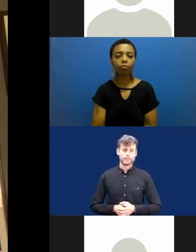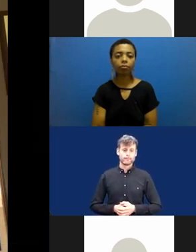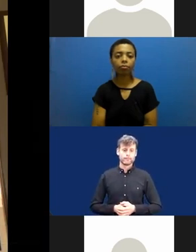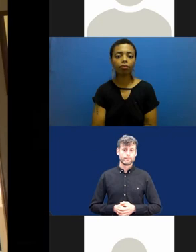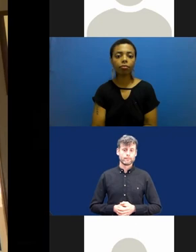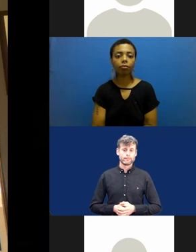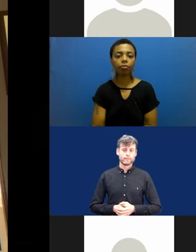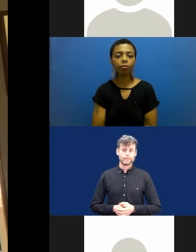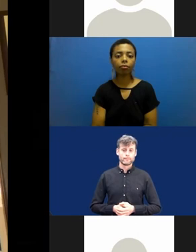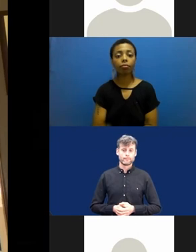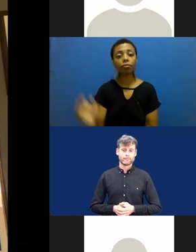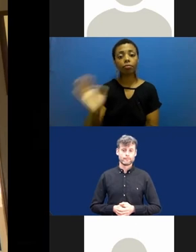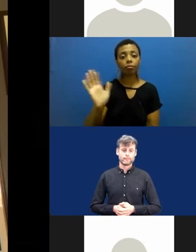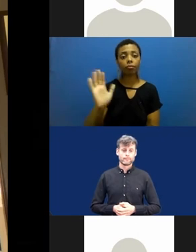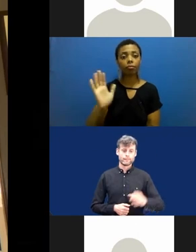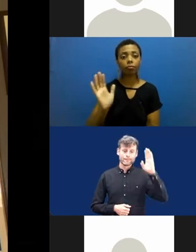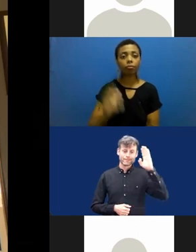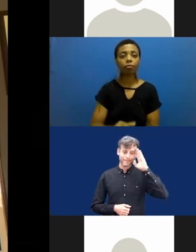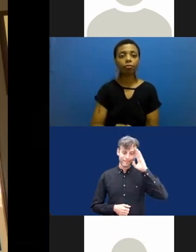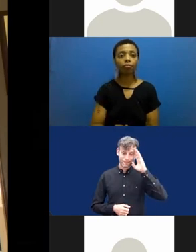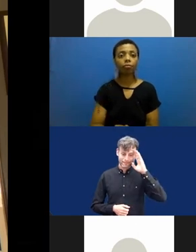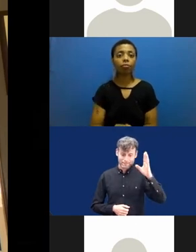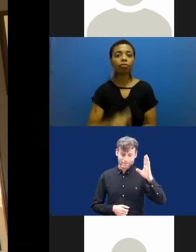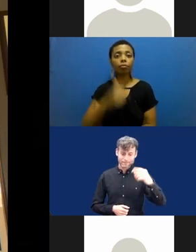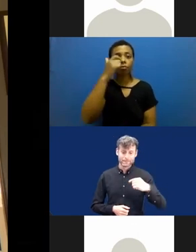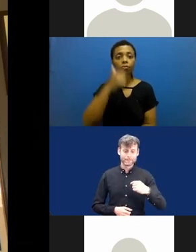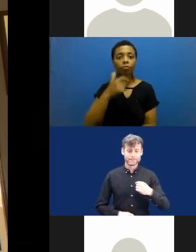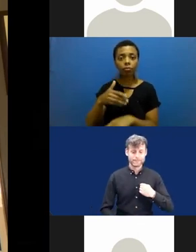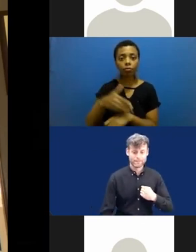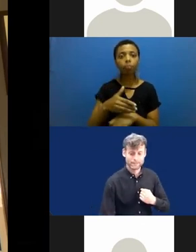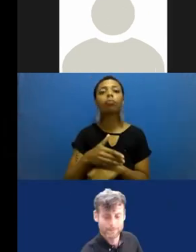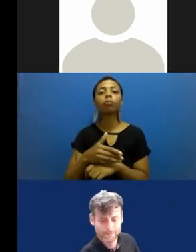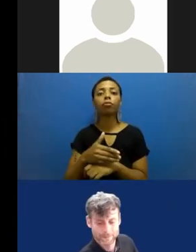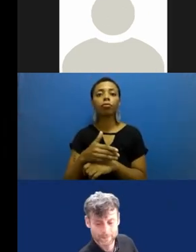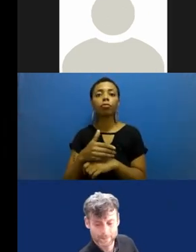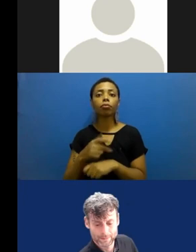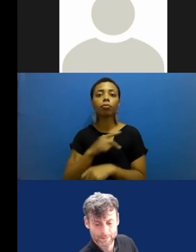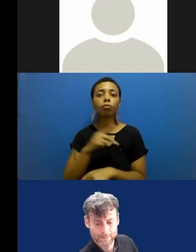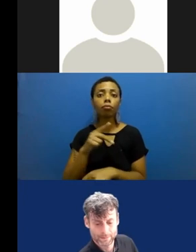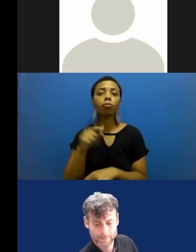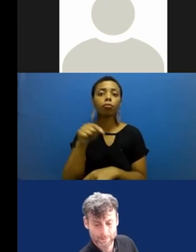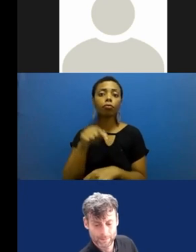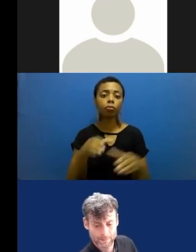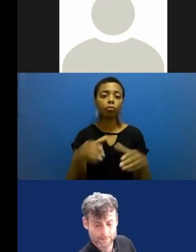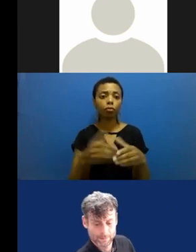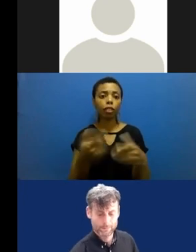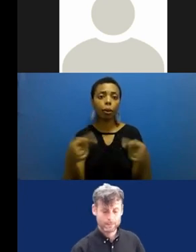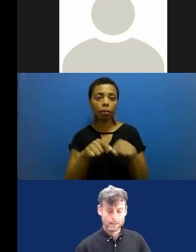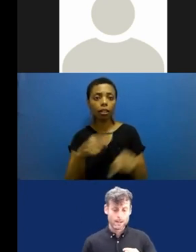Hello. I'm Jarek Rubański, the CEO of ARPO, the business partner in Suitcase Project.